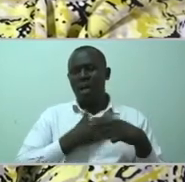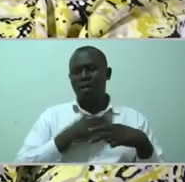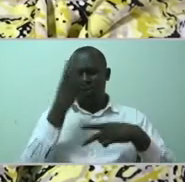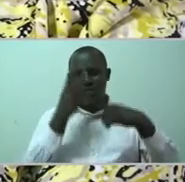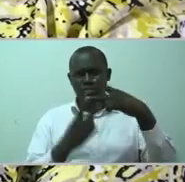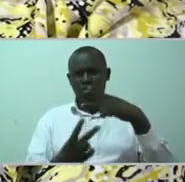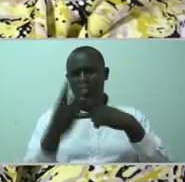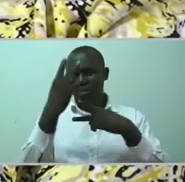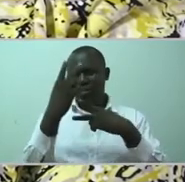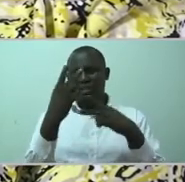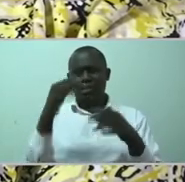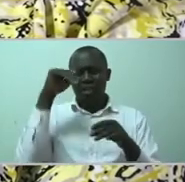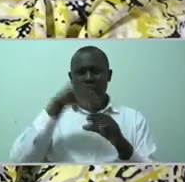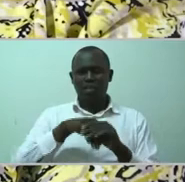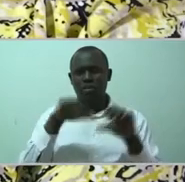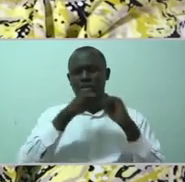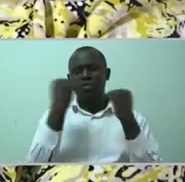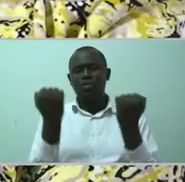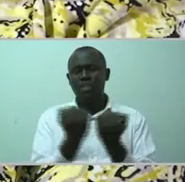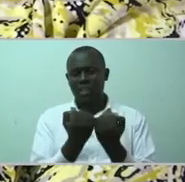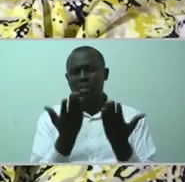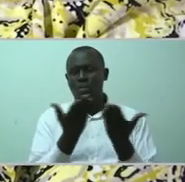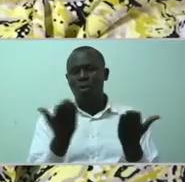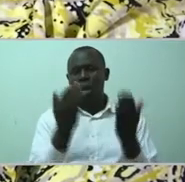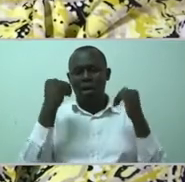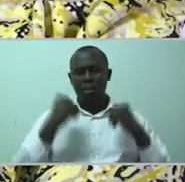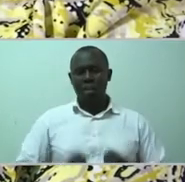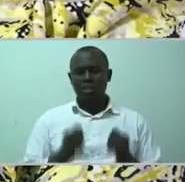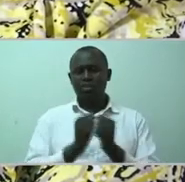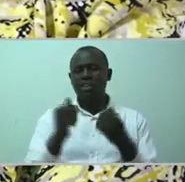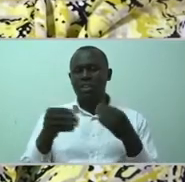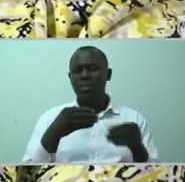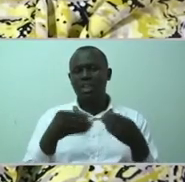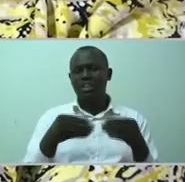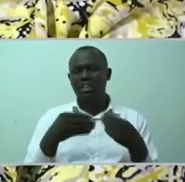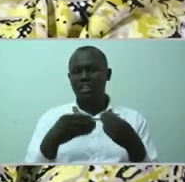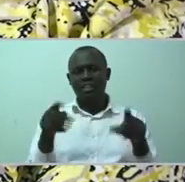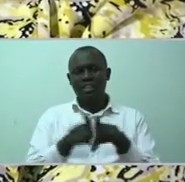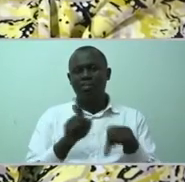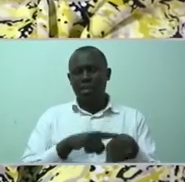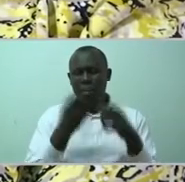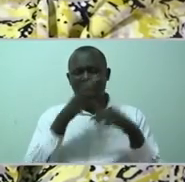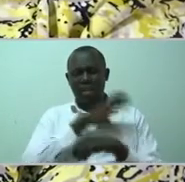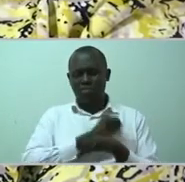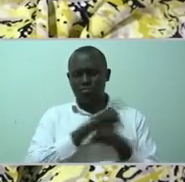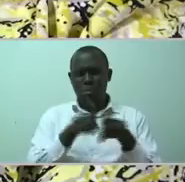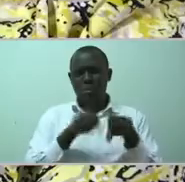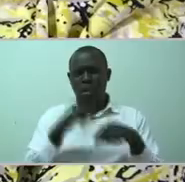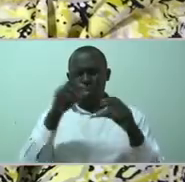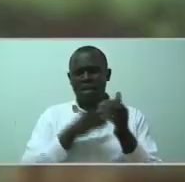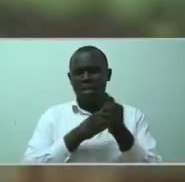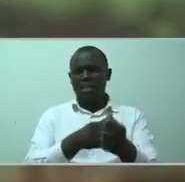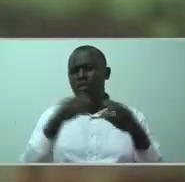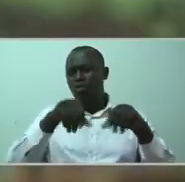is an inclusive society where persons with disabilities are resilient and lead quality